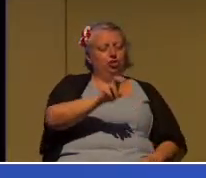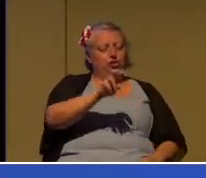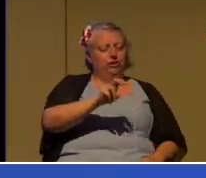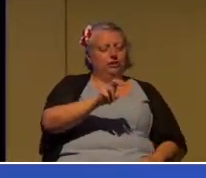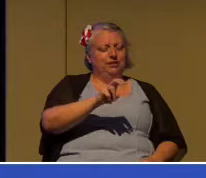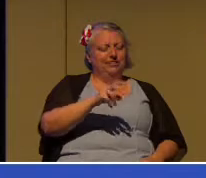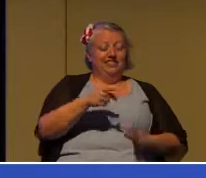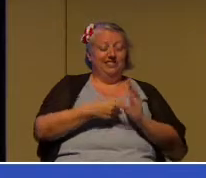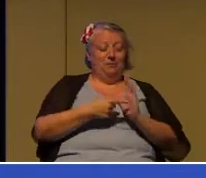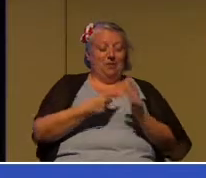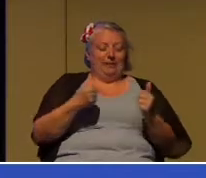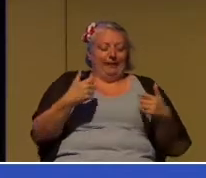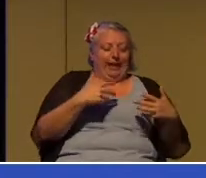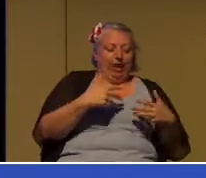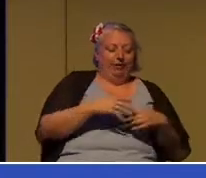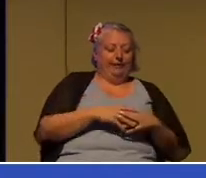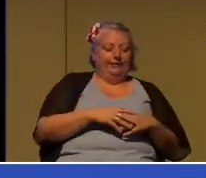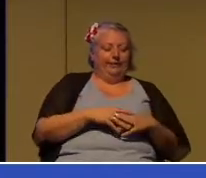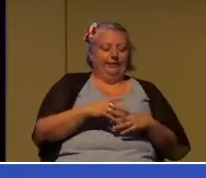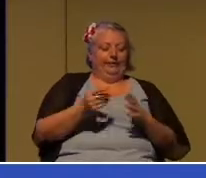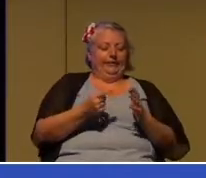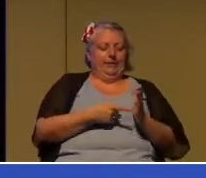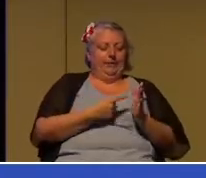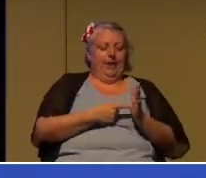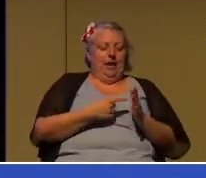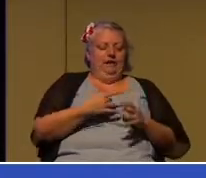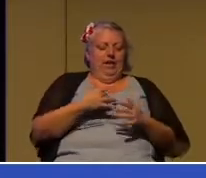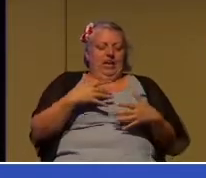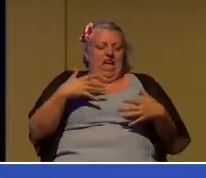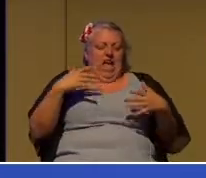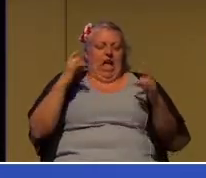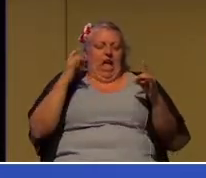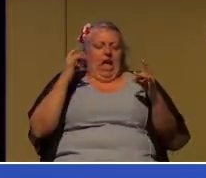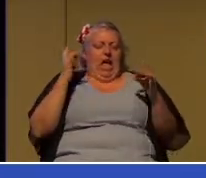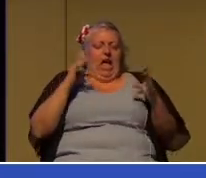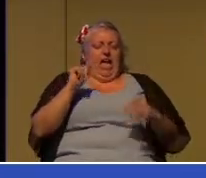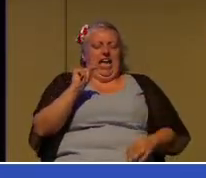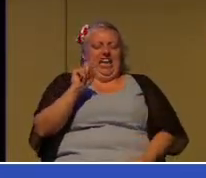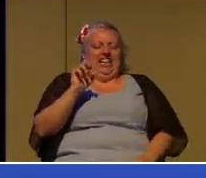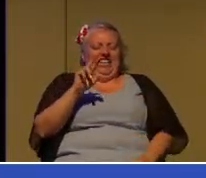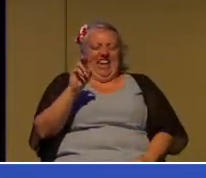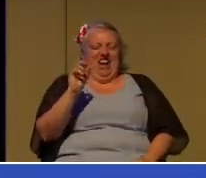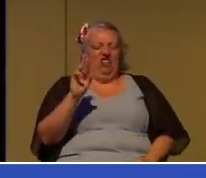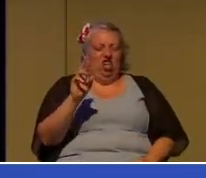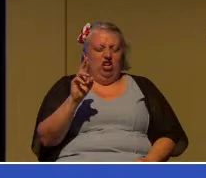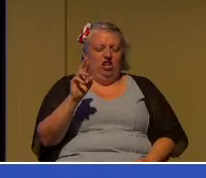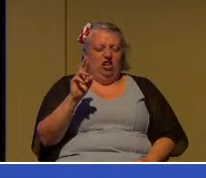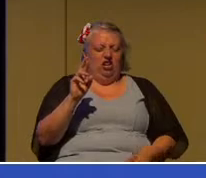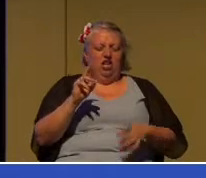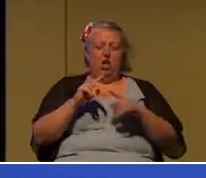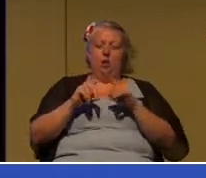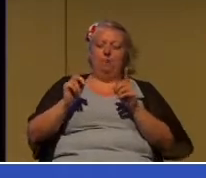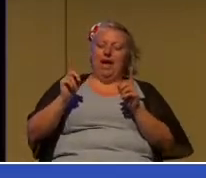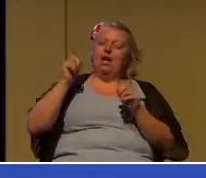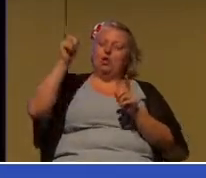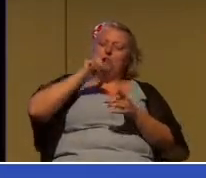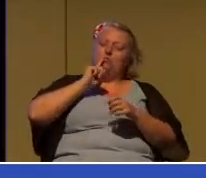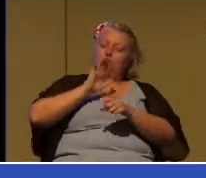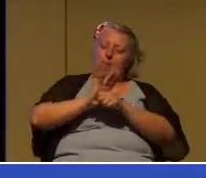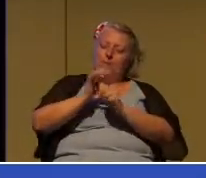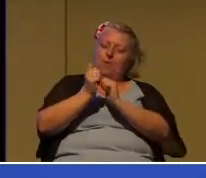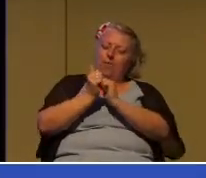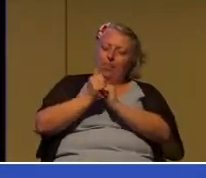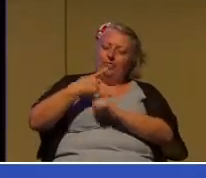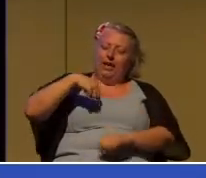with terror. But Lord, you've promised to go with us and you've also promised to equip